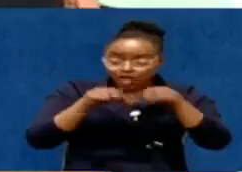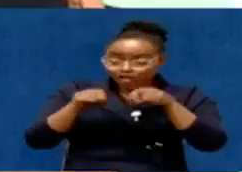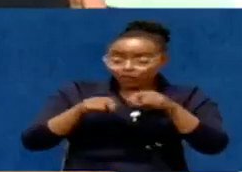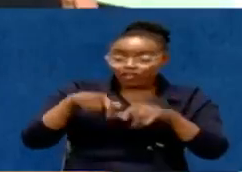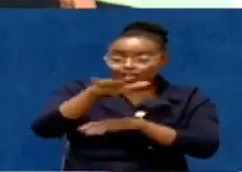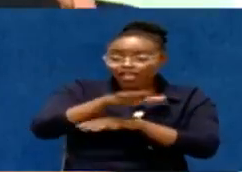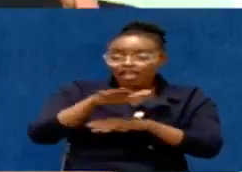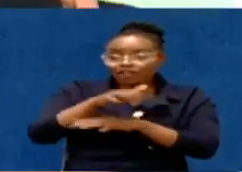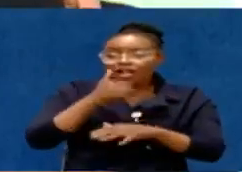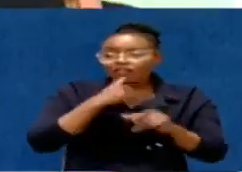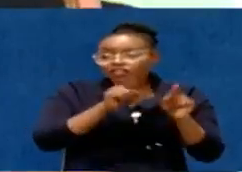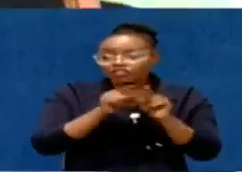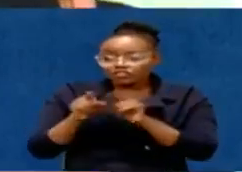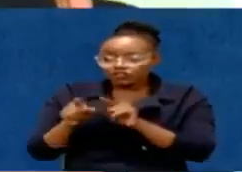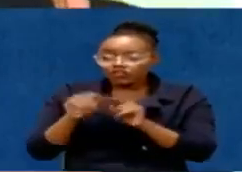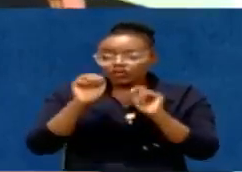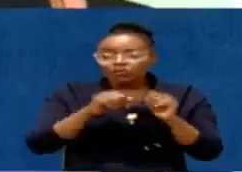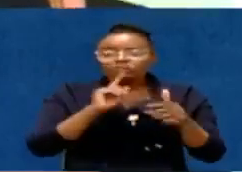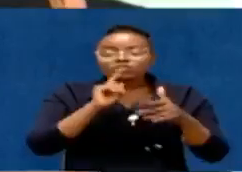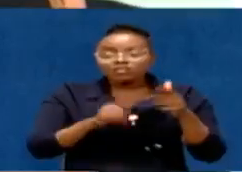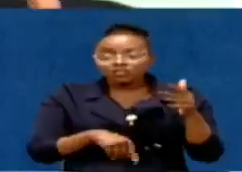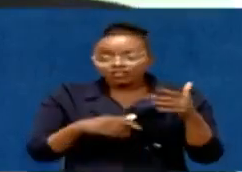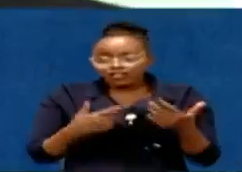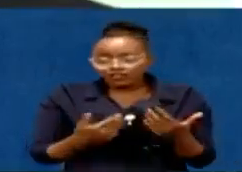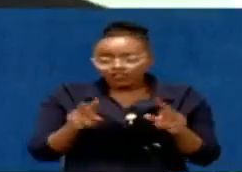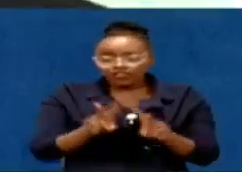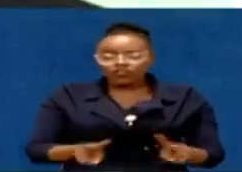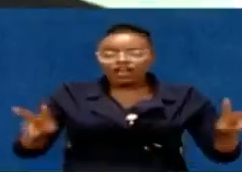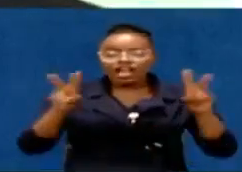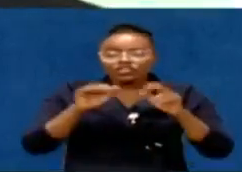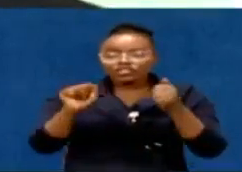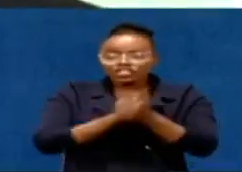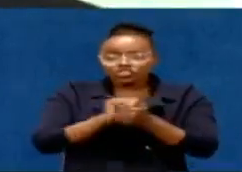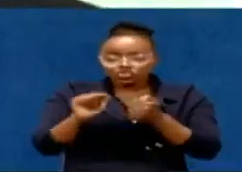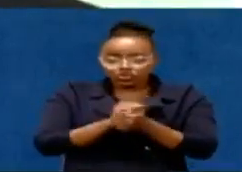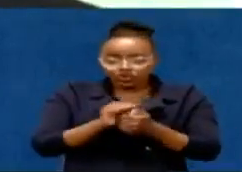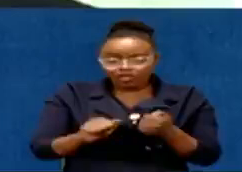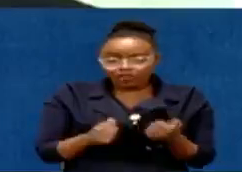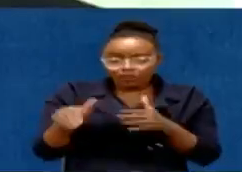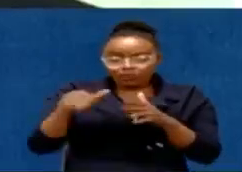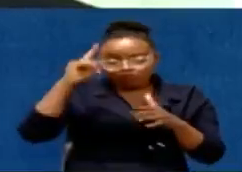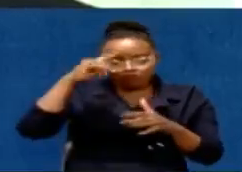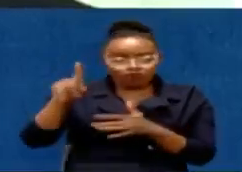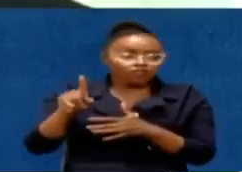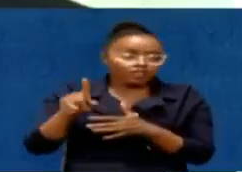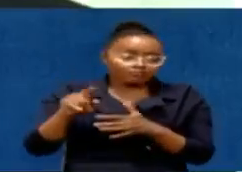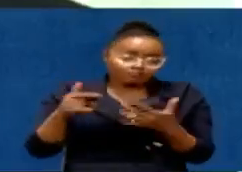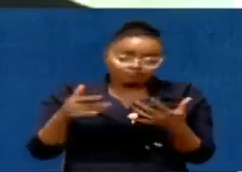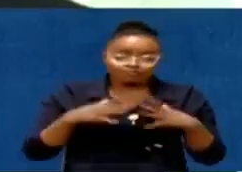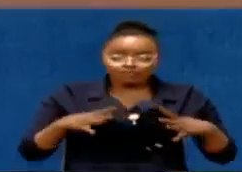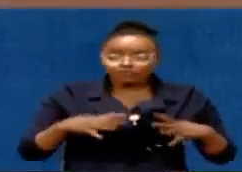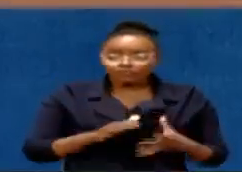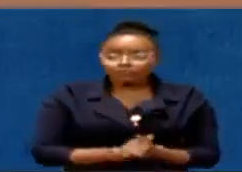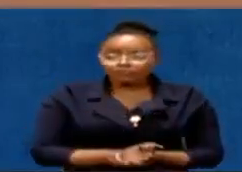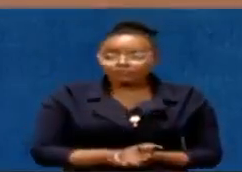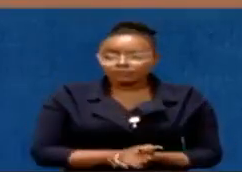is another third of it. And what I would say, value-destroying activities from investors is another third of it.